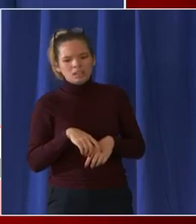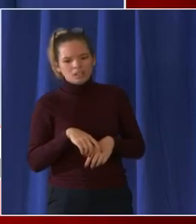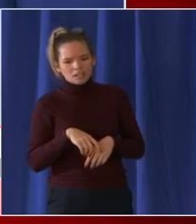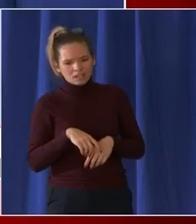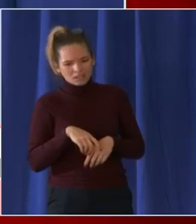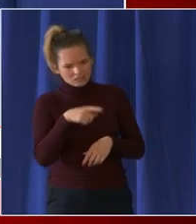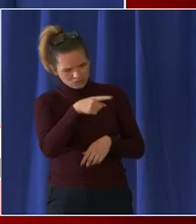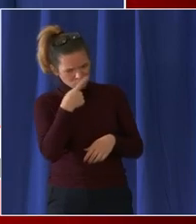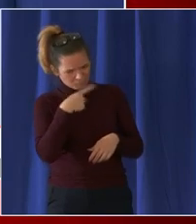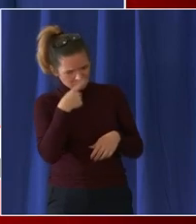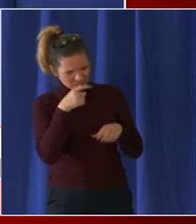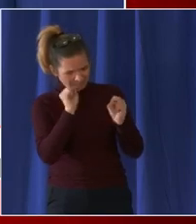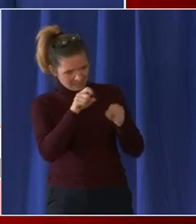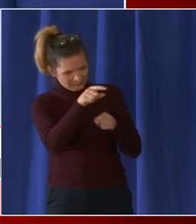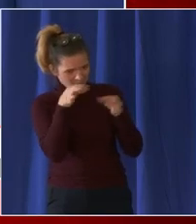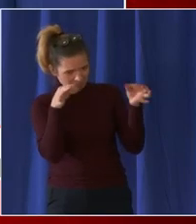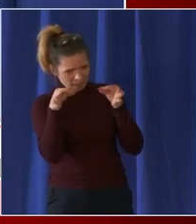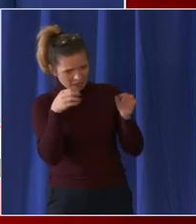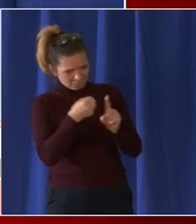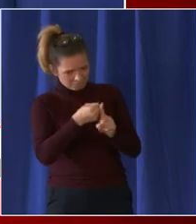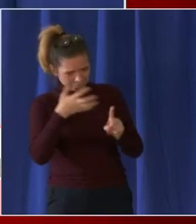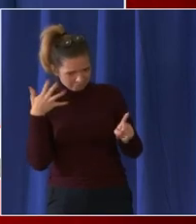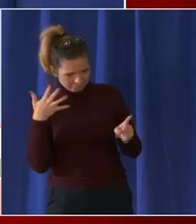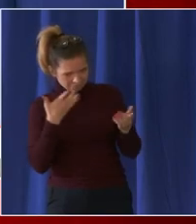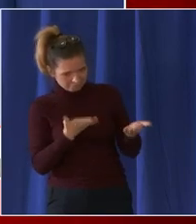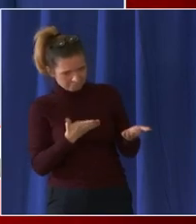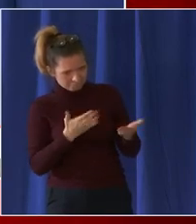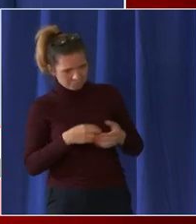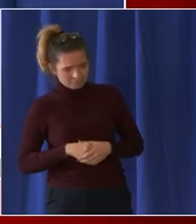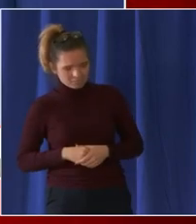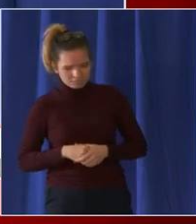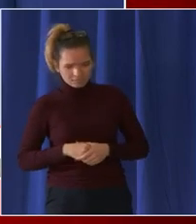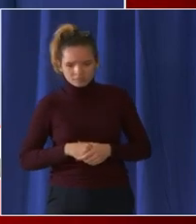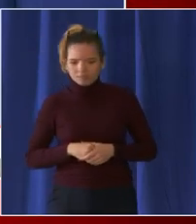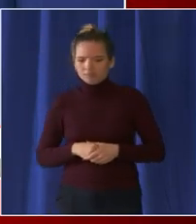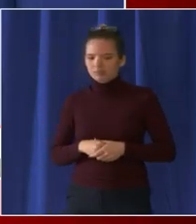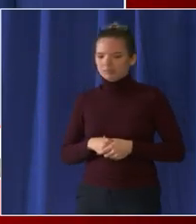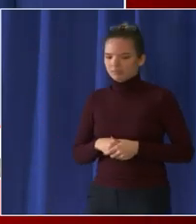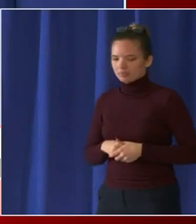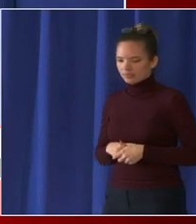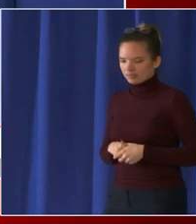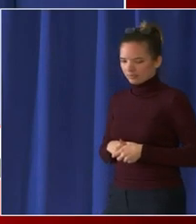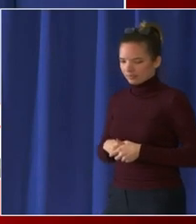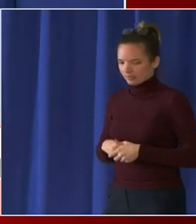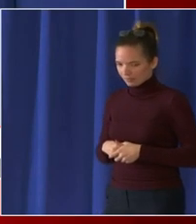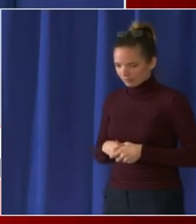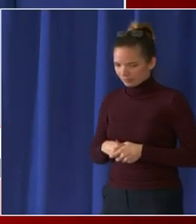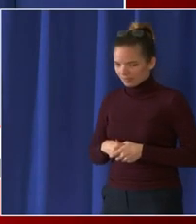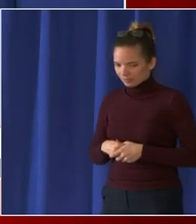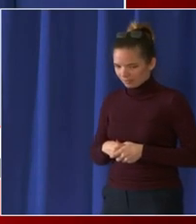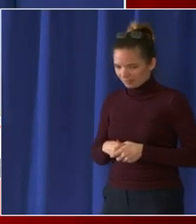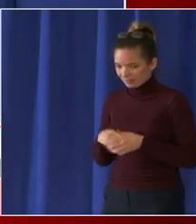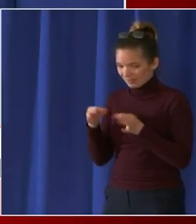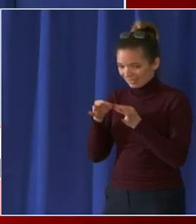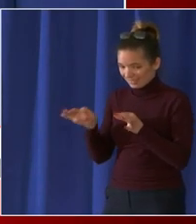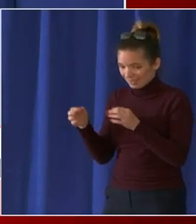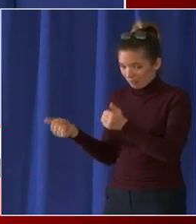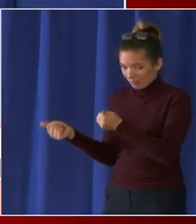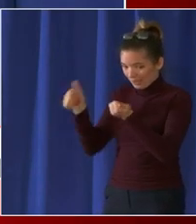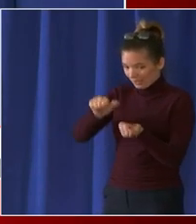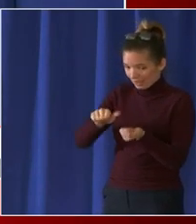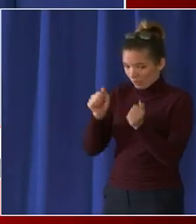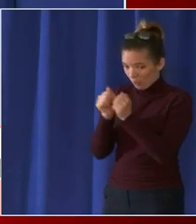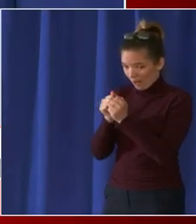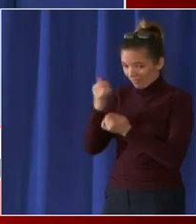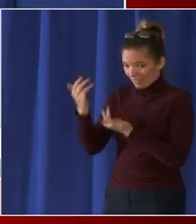yeah i mean um i guess to say it was baptism by fire would be uh would be accurate